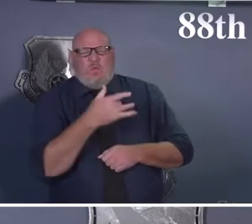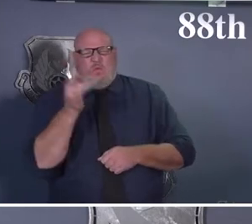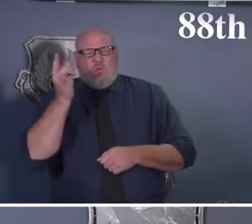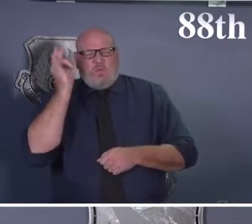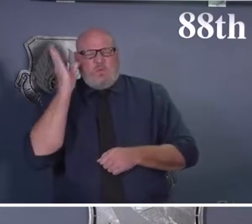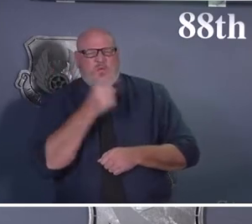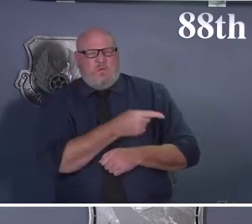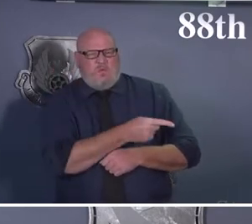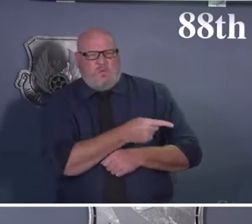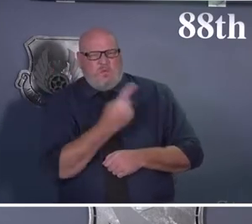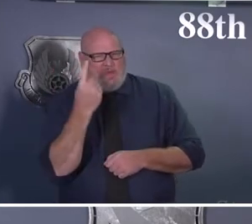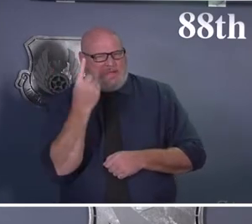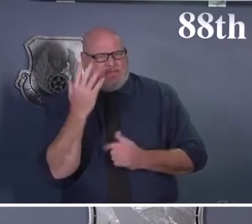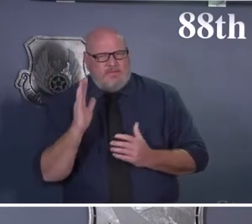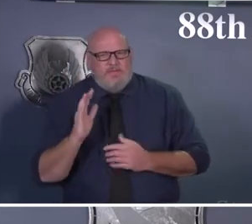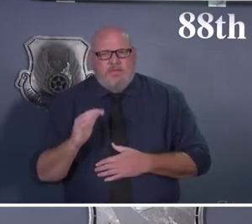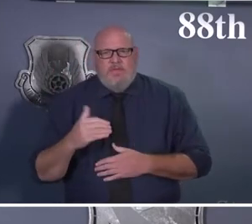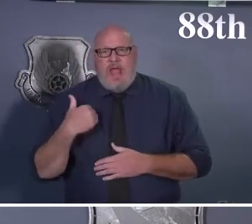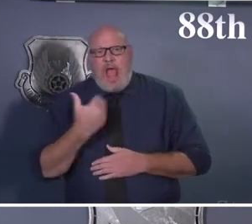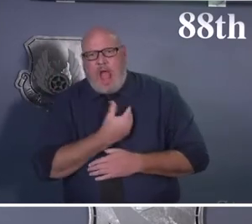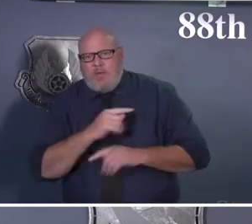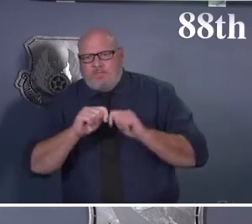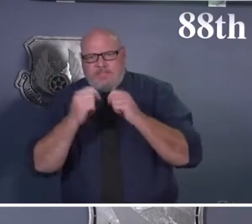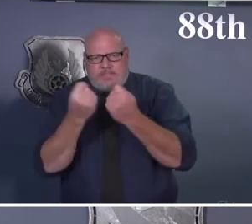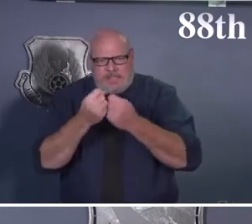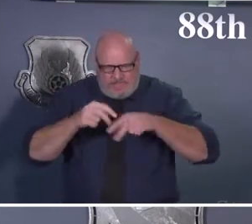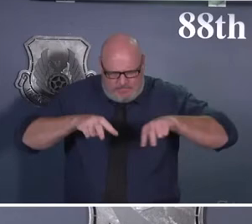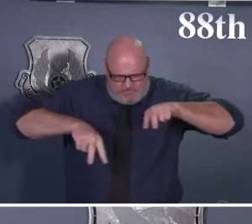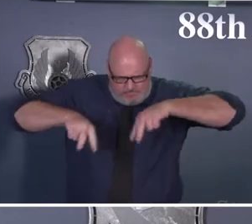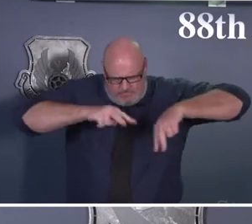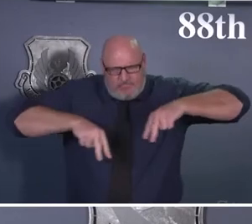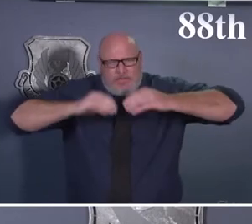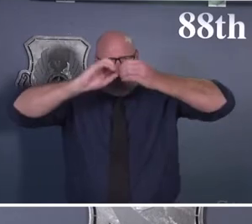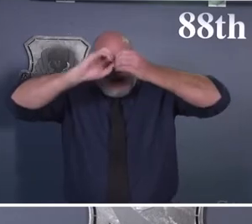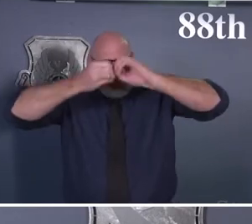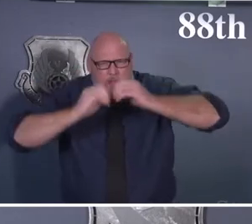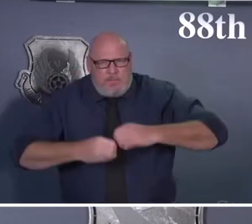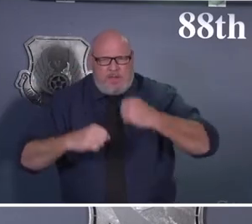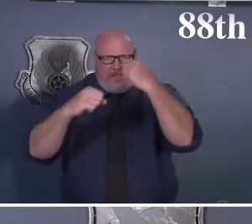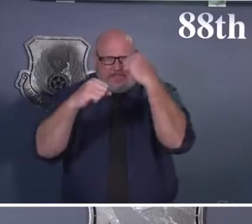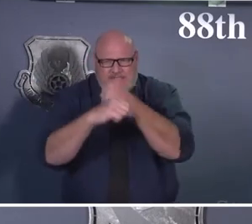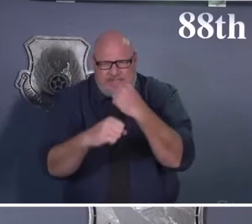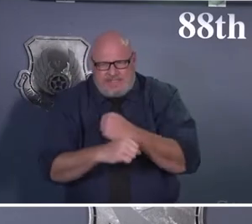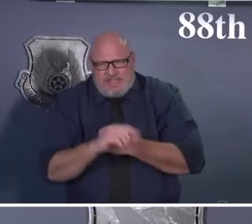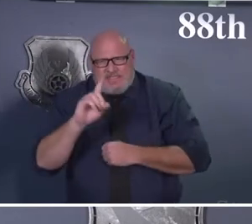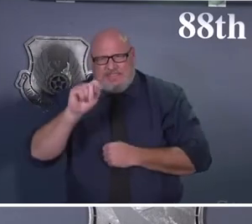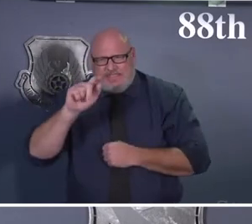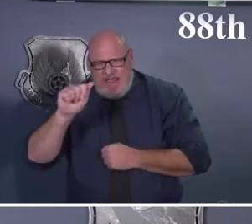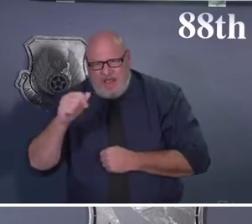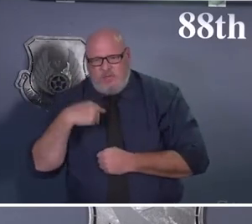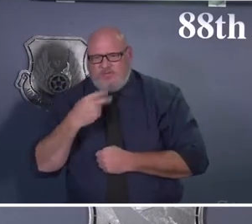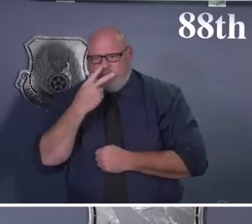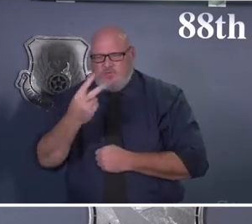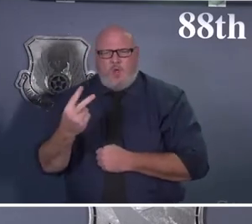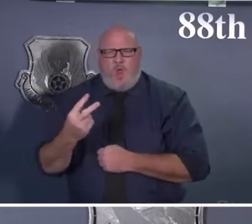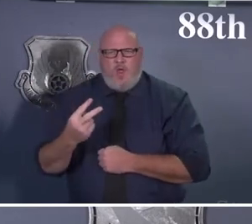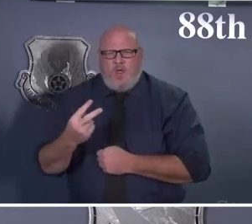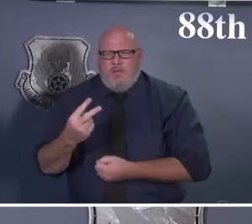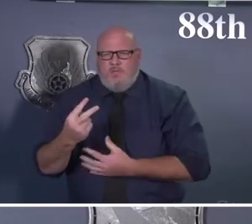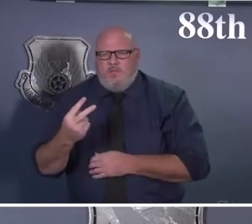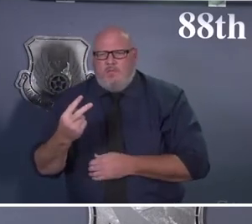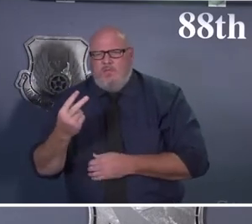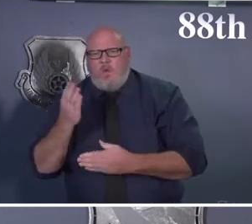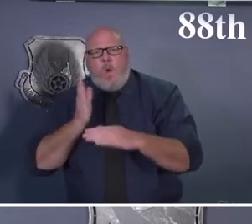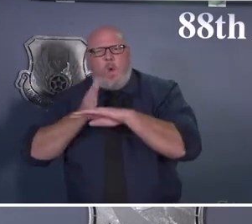over 1,100 new cases for folks that work on the installation or for our dependents or retirees that were tested by our COVID screening